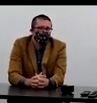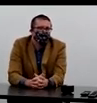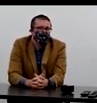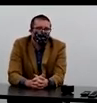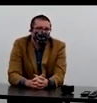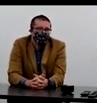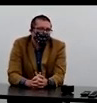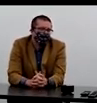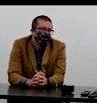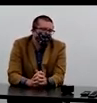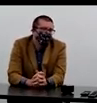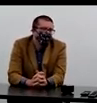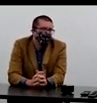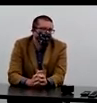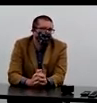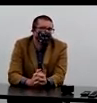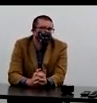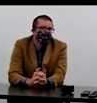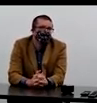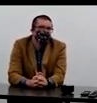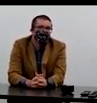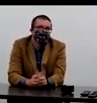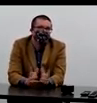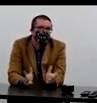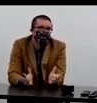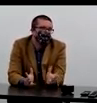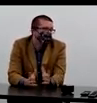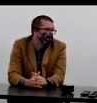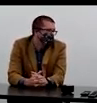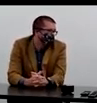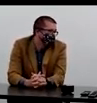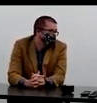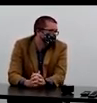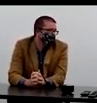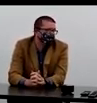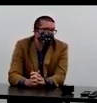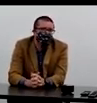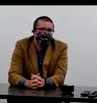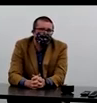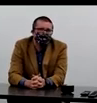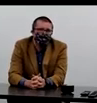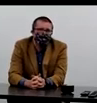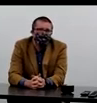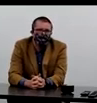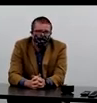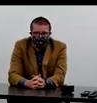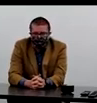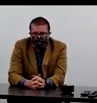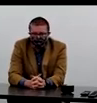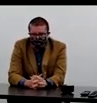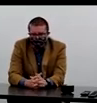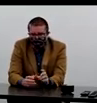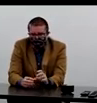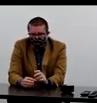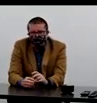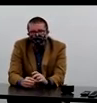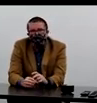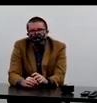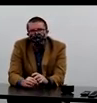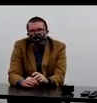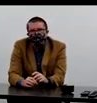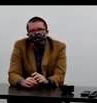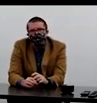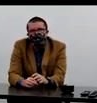enough antibody that you would think would last. But only time will tell. And Clay, as the COVID czar,